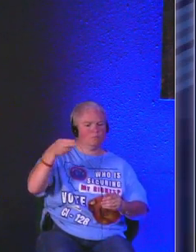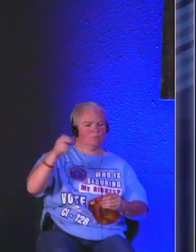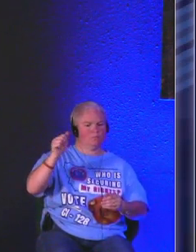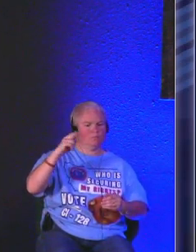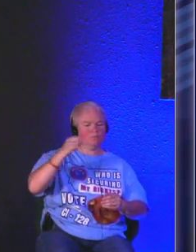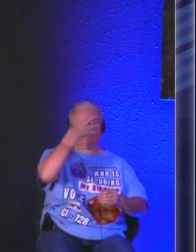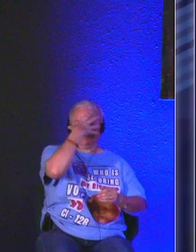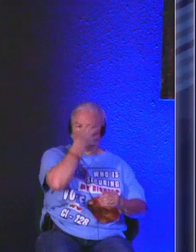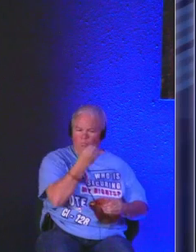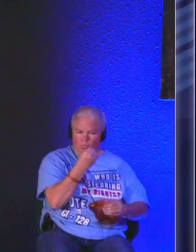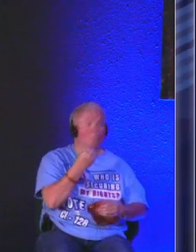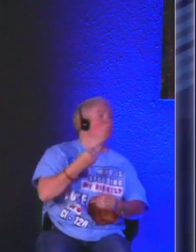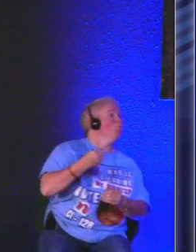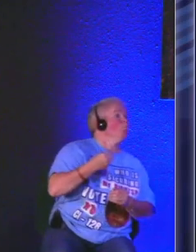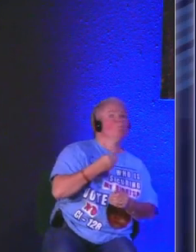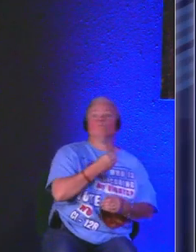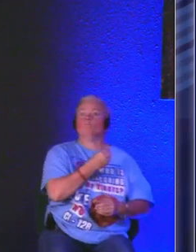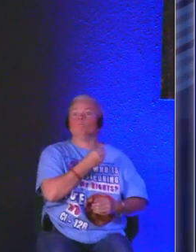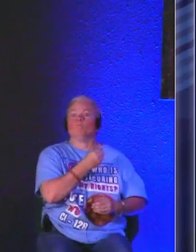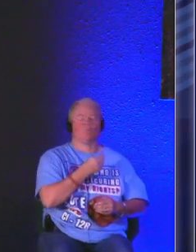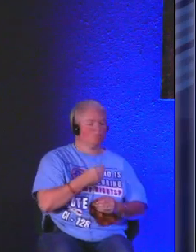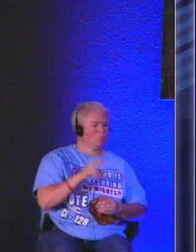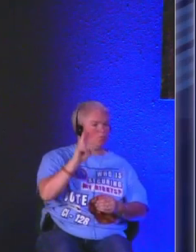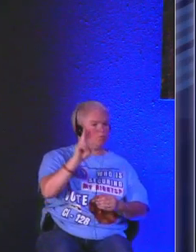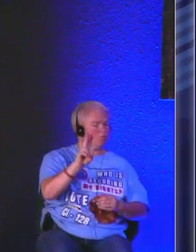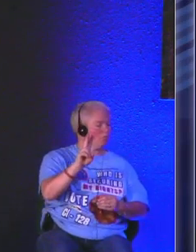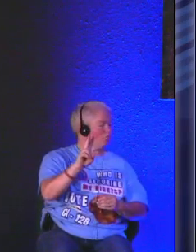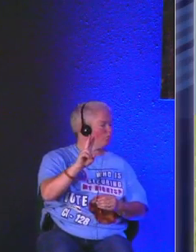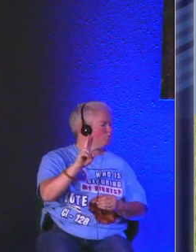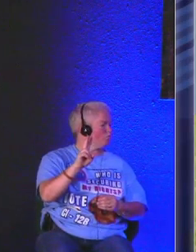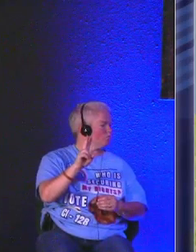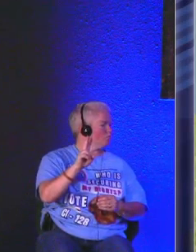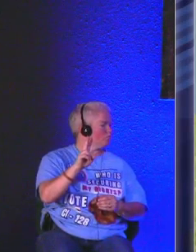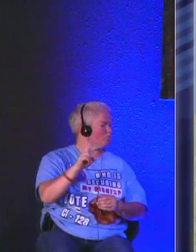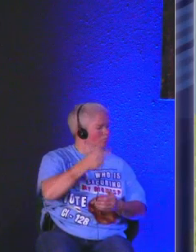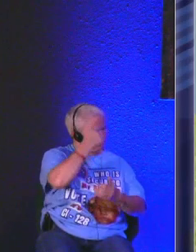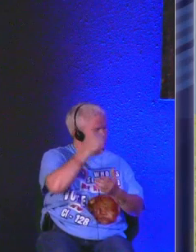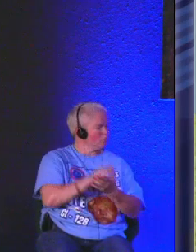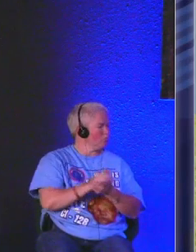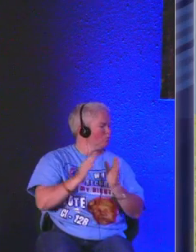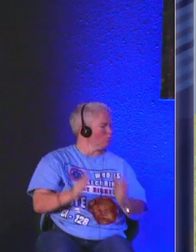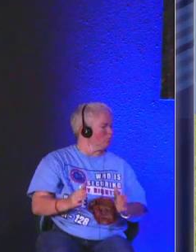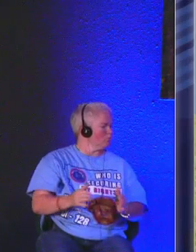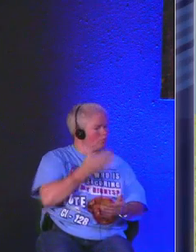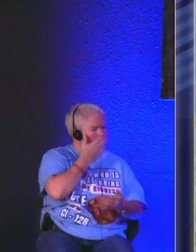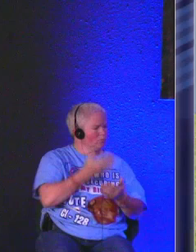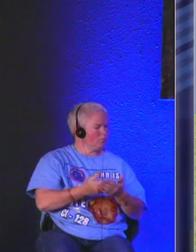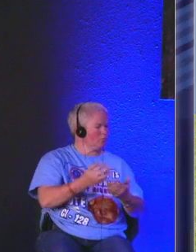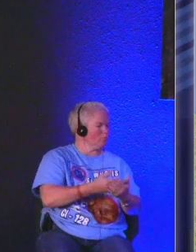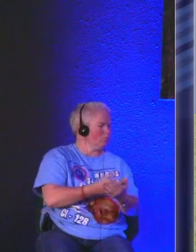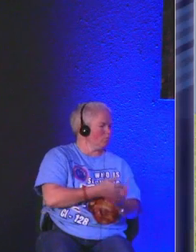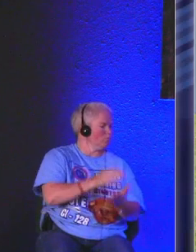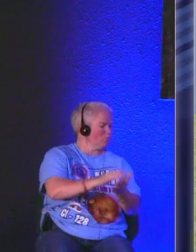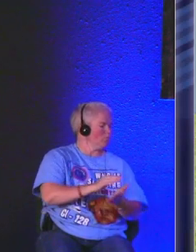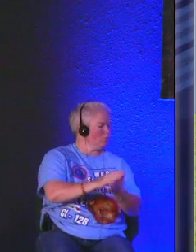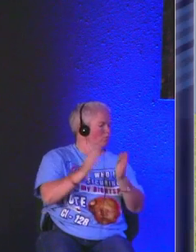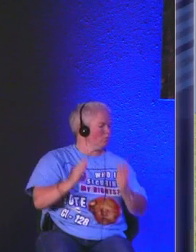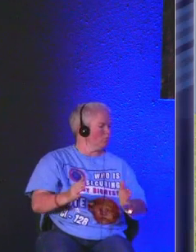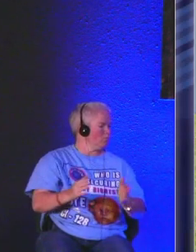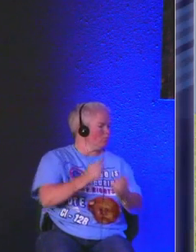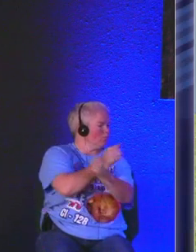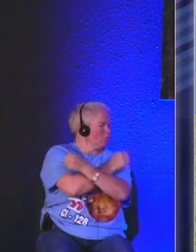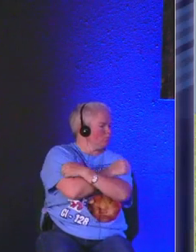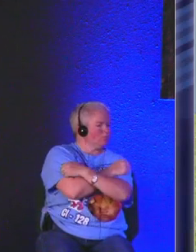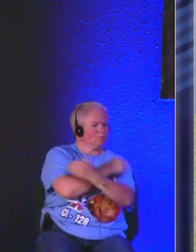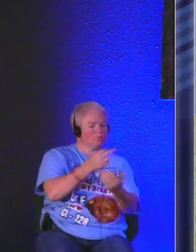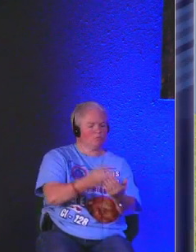the wolf pokes his head up second as believers we become the good shepherd's beloved